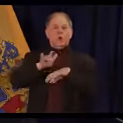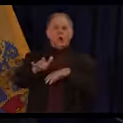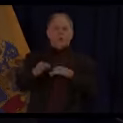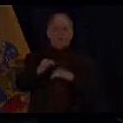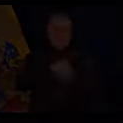Thank Thank you.